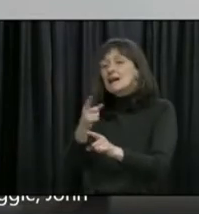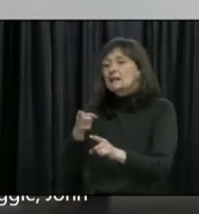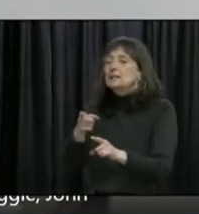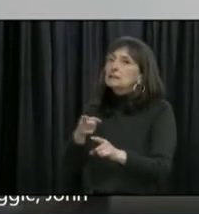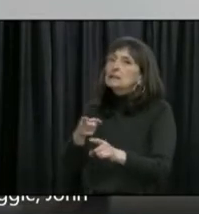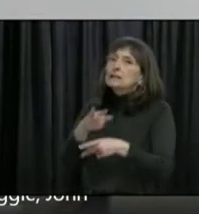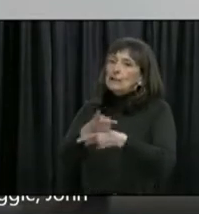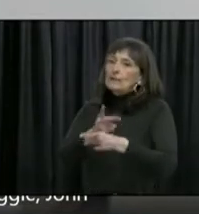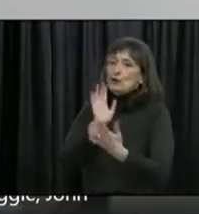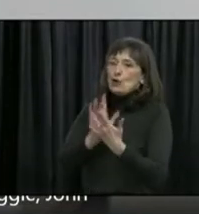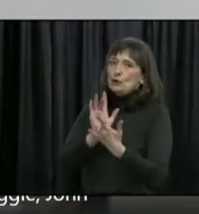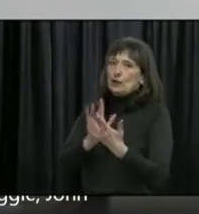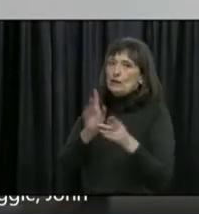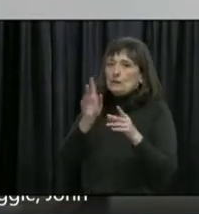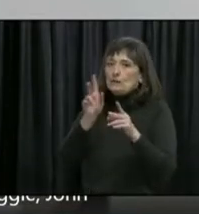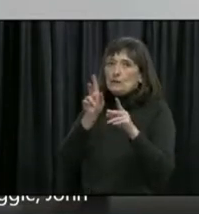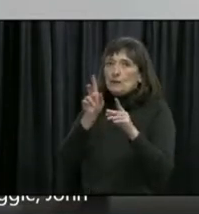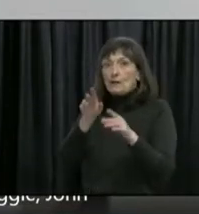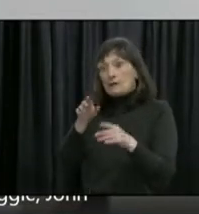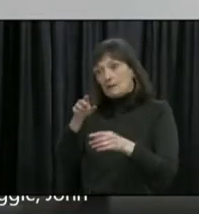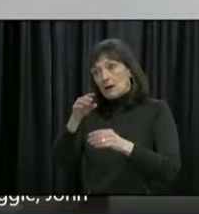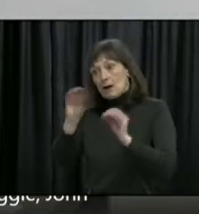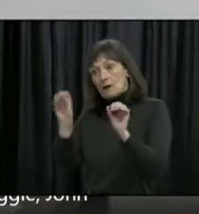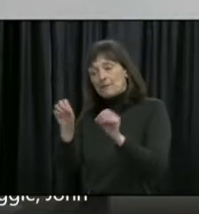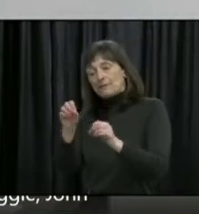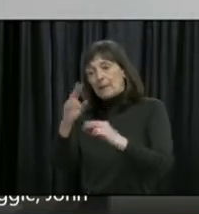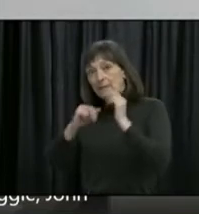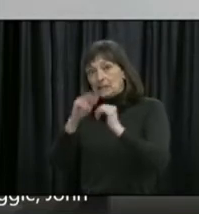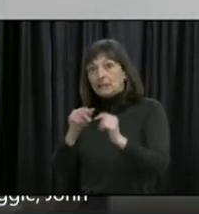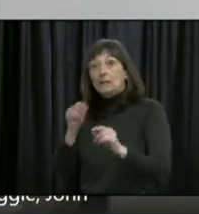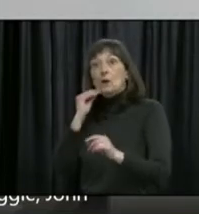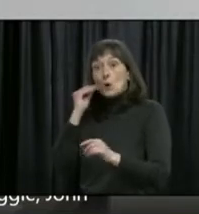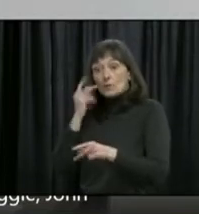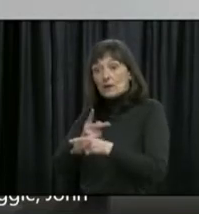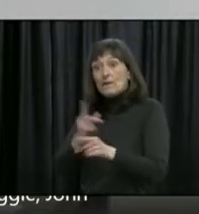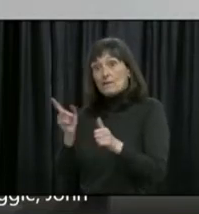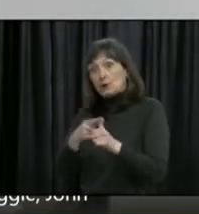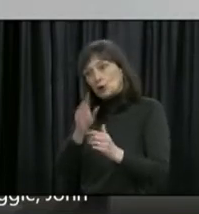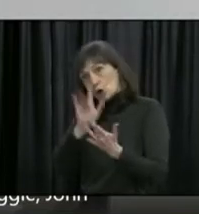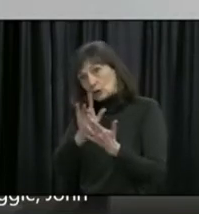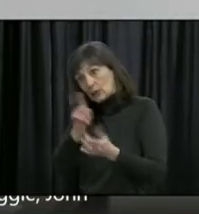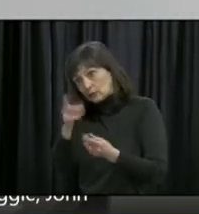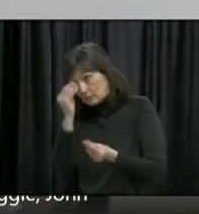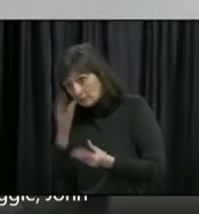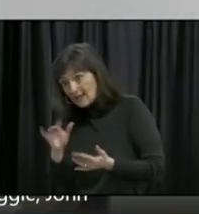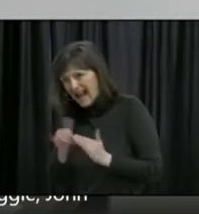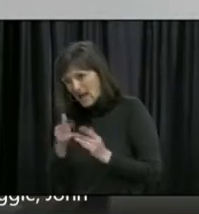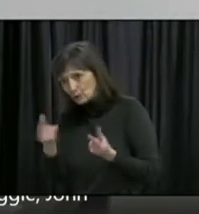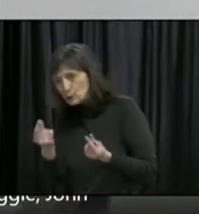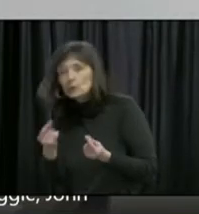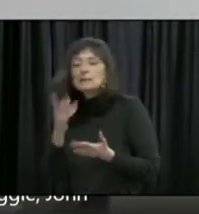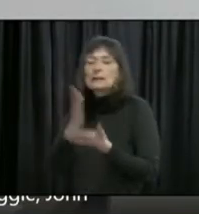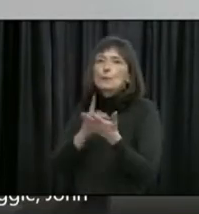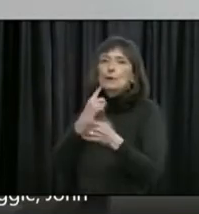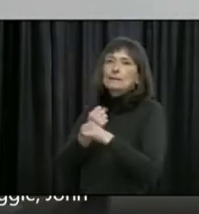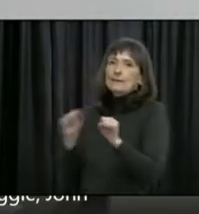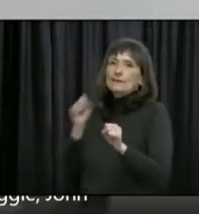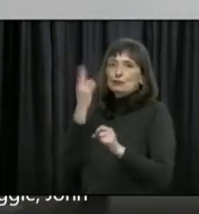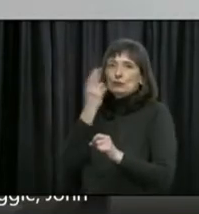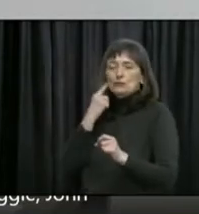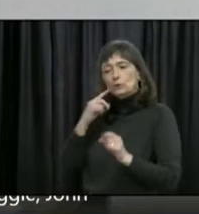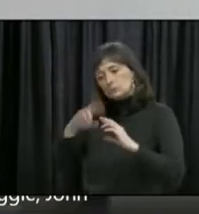package to be safely delivered to your loved one. So I know some of the personal care homes are also made arrangements